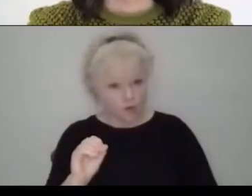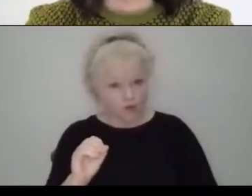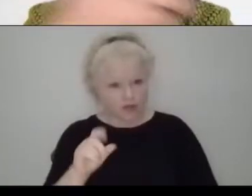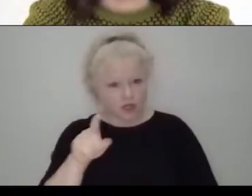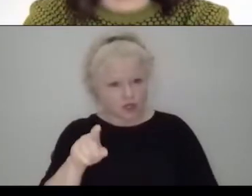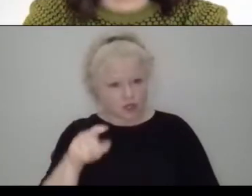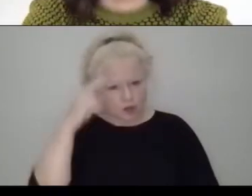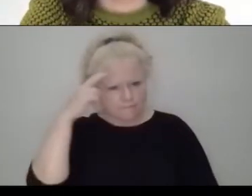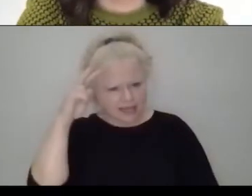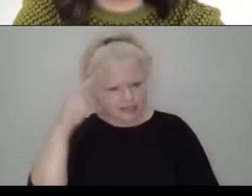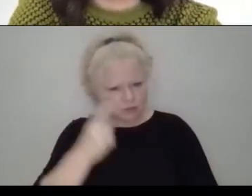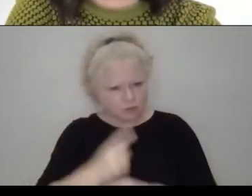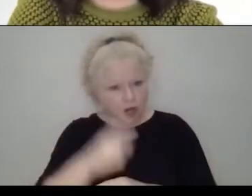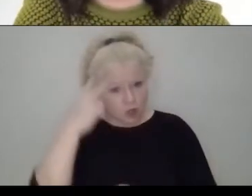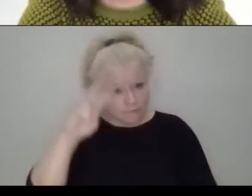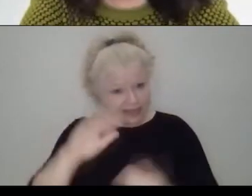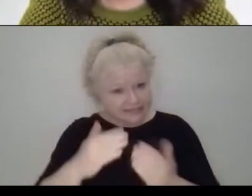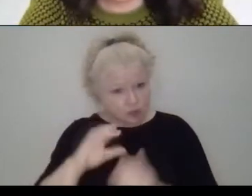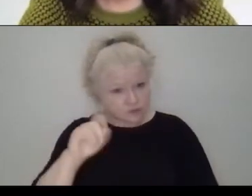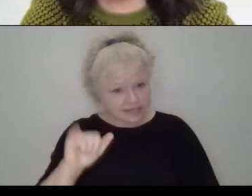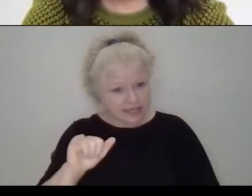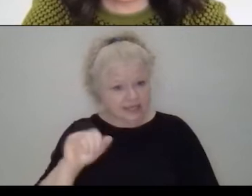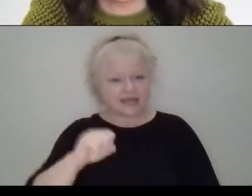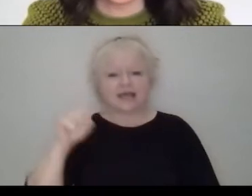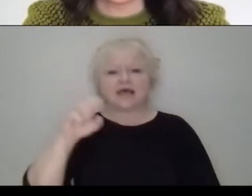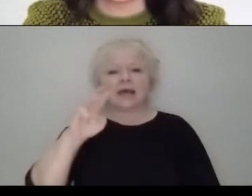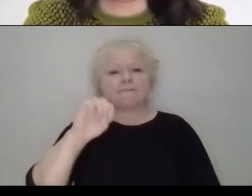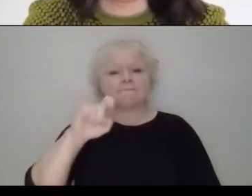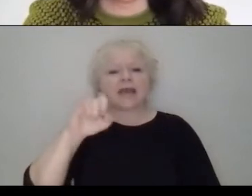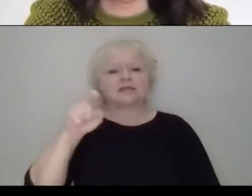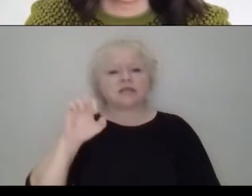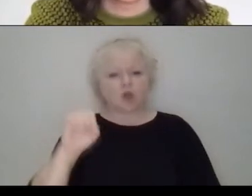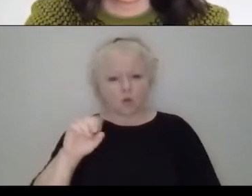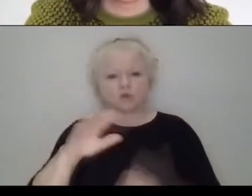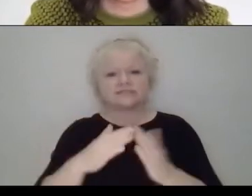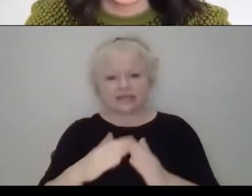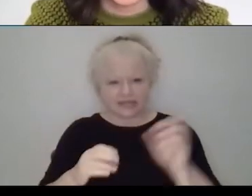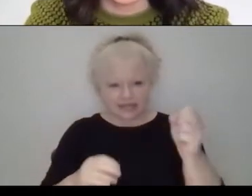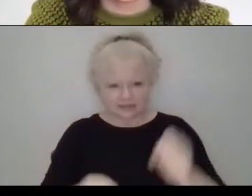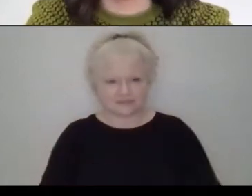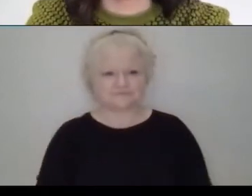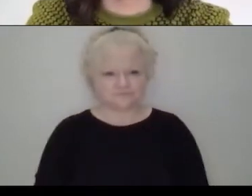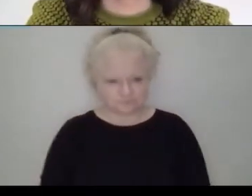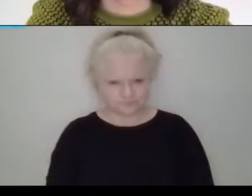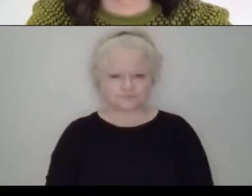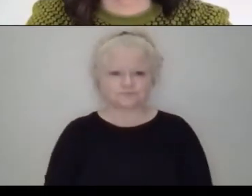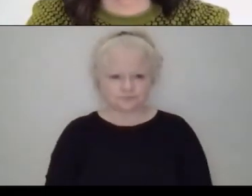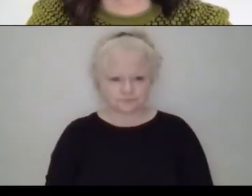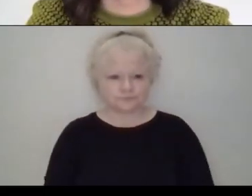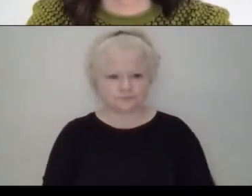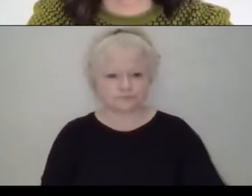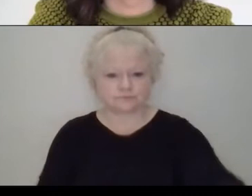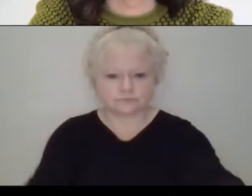you're Mexican. Where are you in Mexico City? Where are you Marisol? Yeah, I'm in Mexico City right now. Right. And, and Marisol